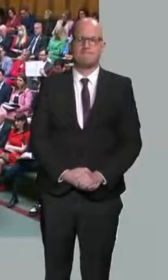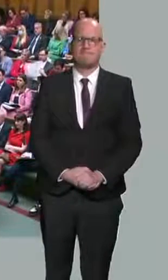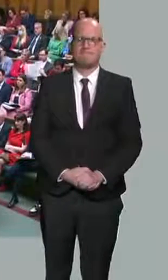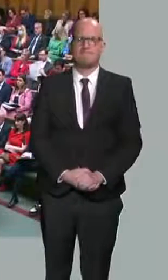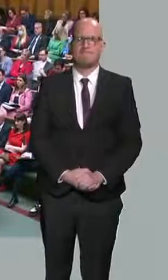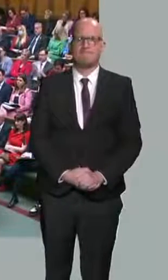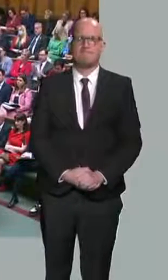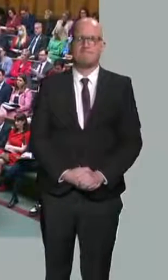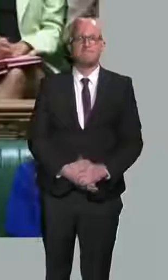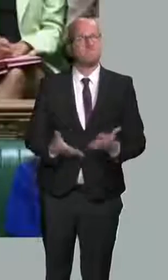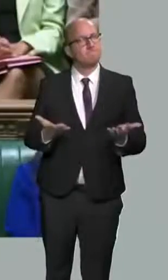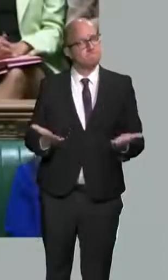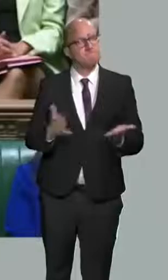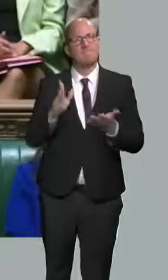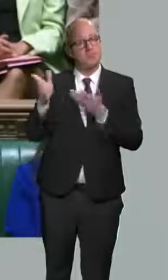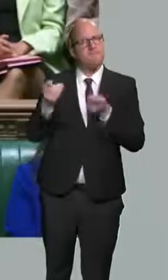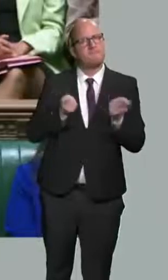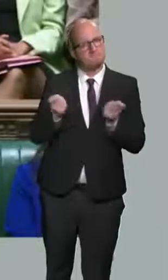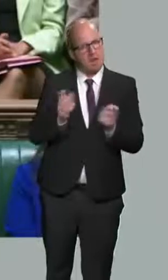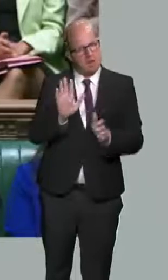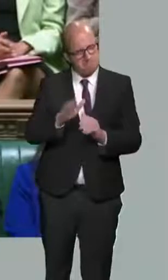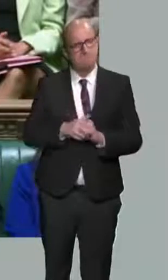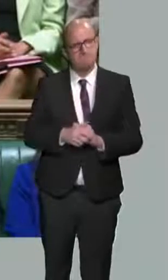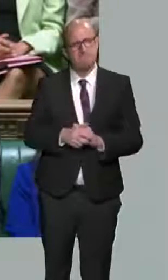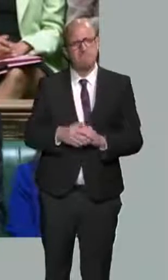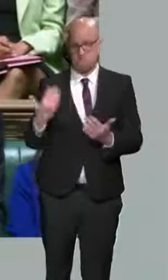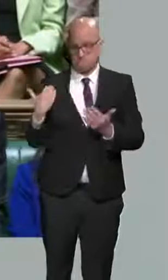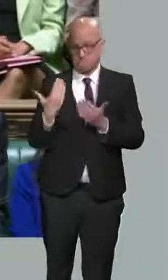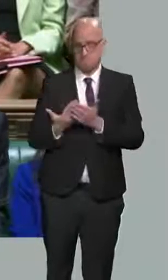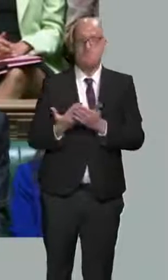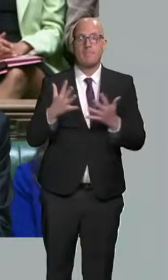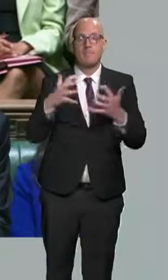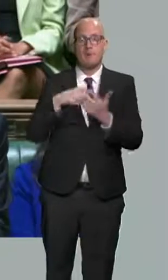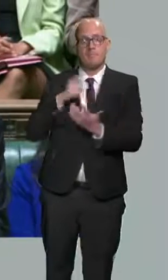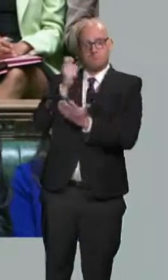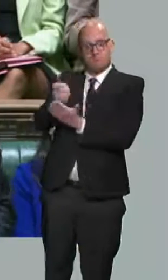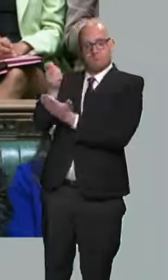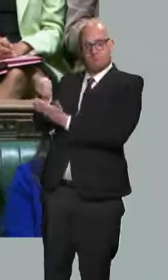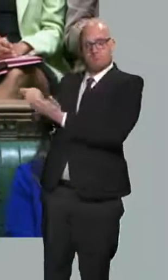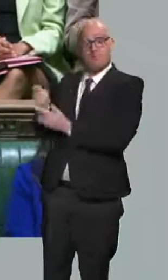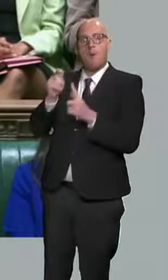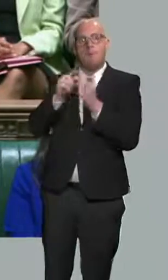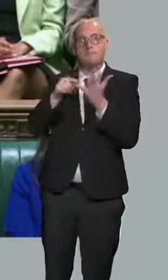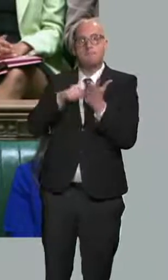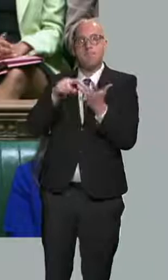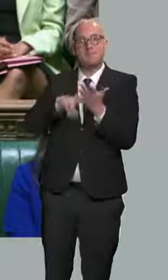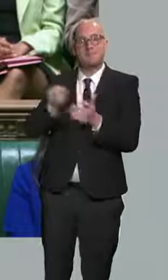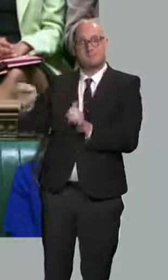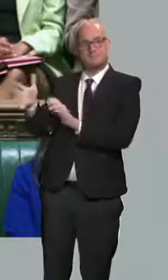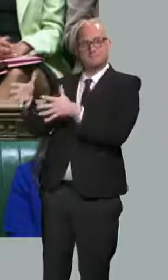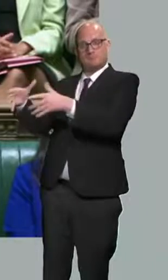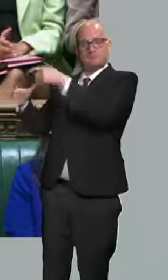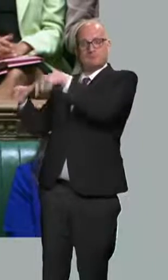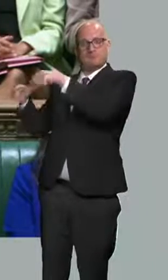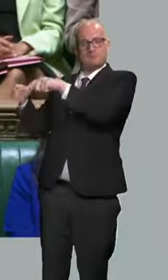But Mr Speaker, the actions we have taken to sanction Putin's regime are not cost-free for